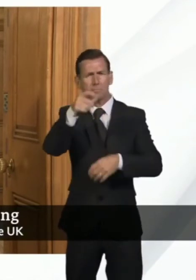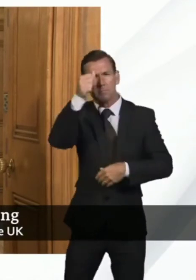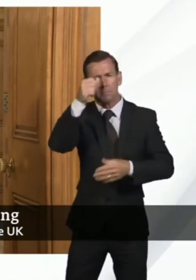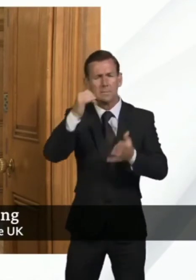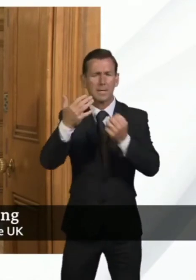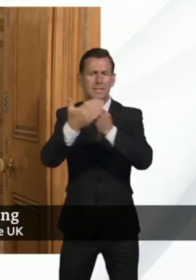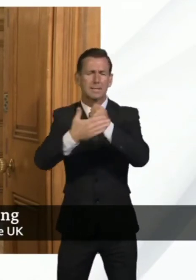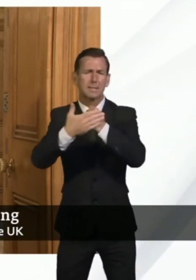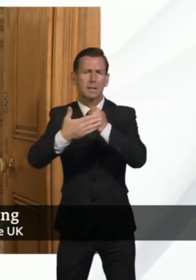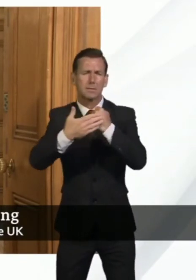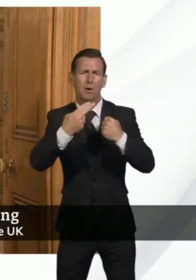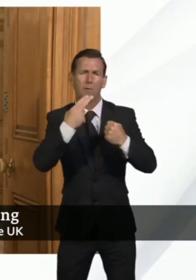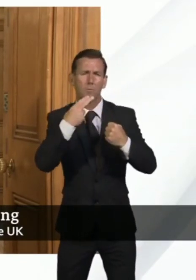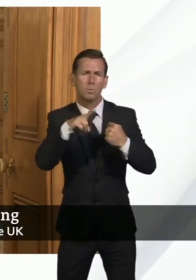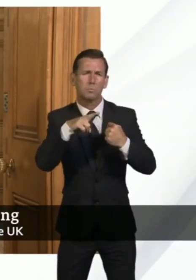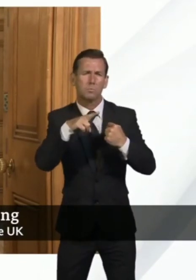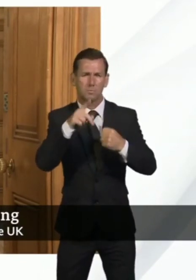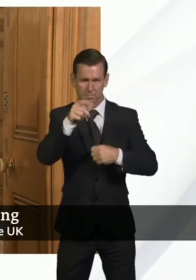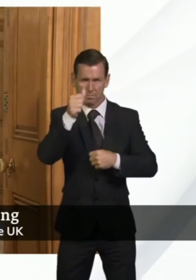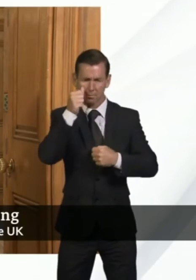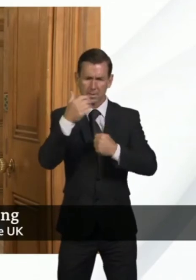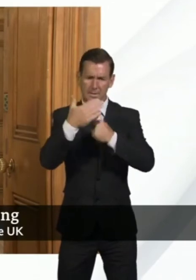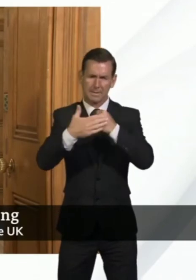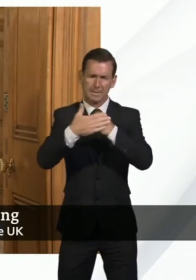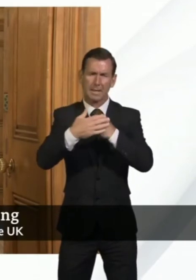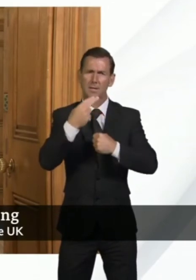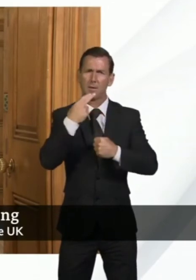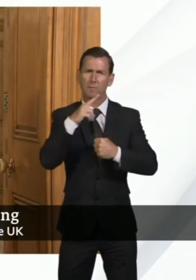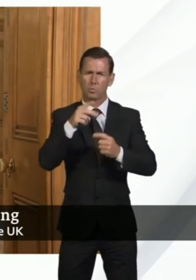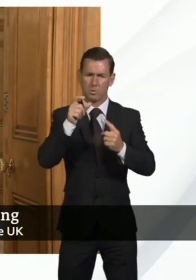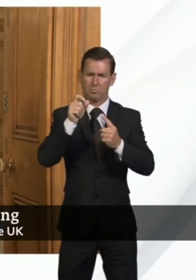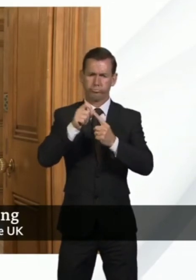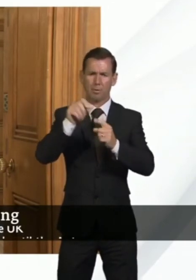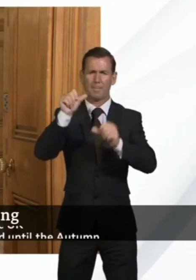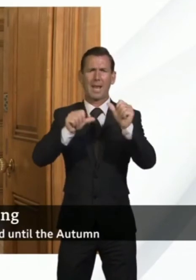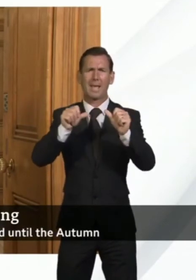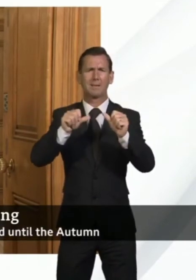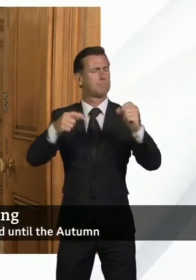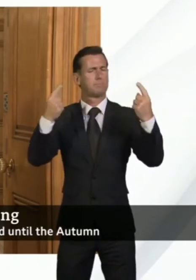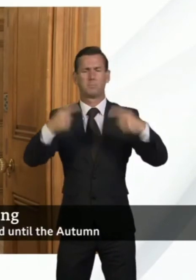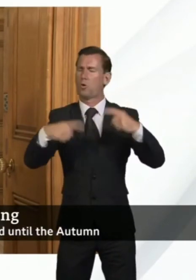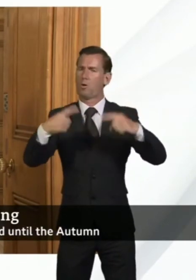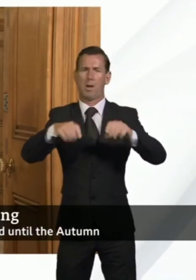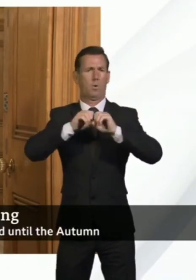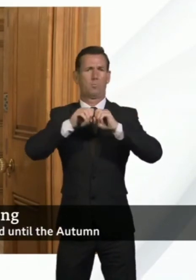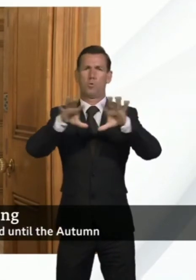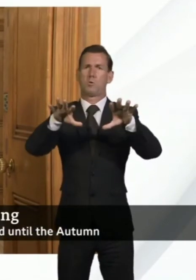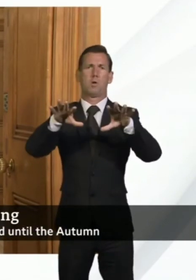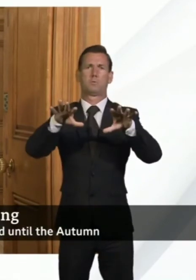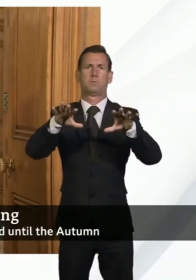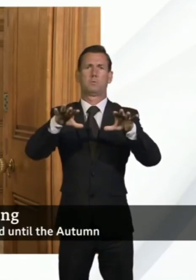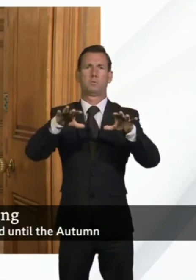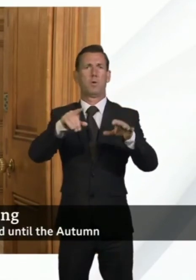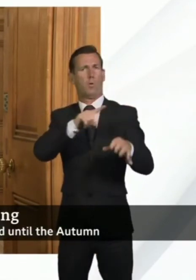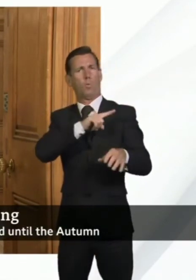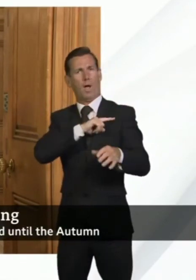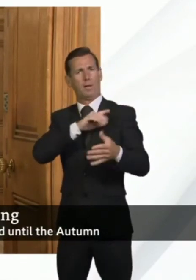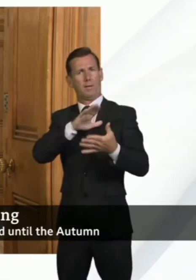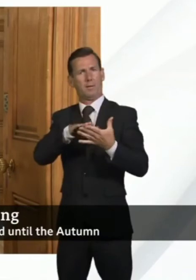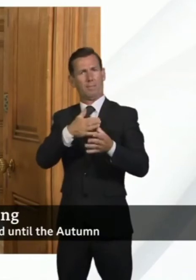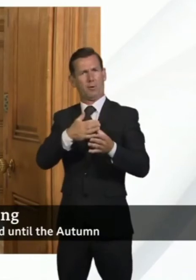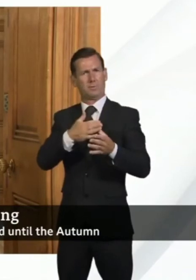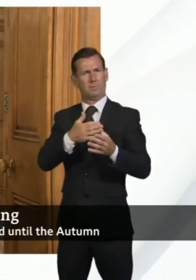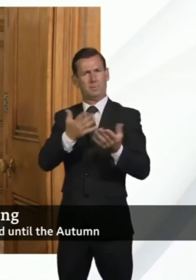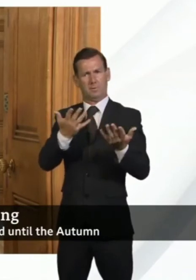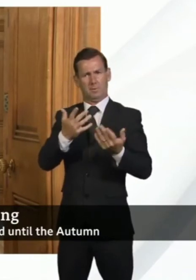it has been the case that a Premier League matches can't be broadcast on broadcasters the idea was that they would be able to